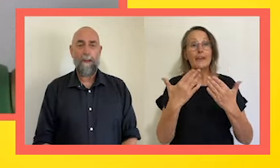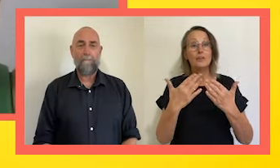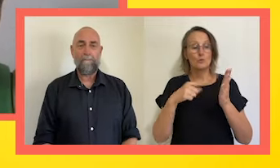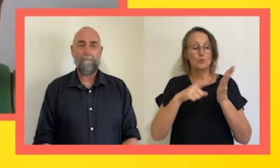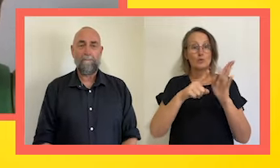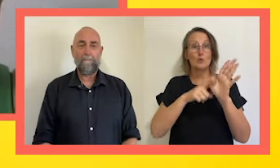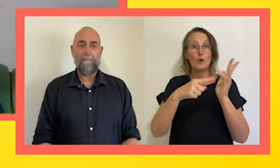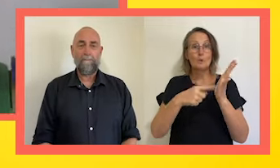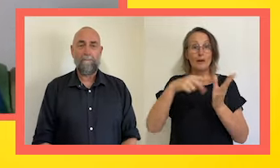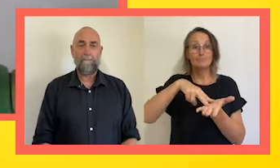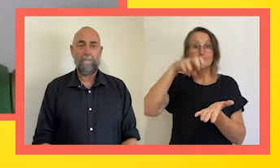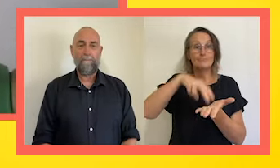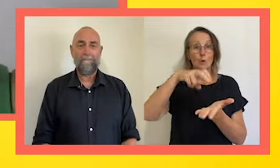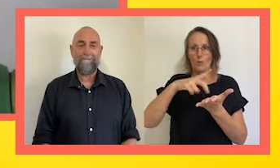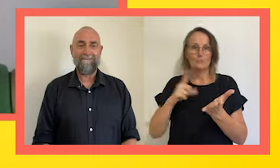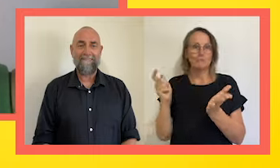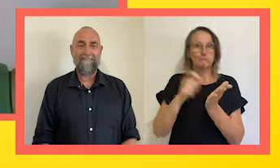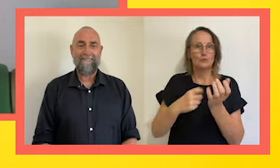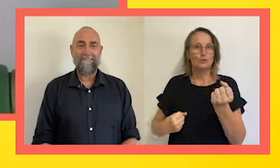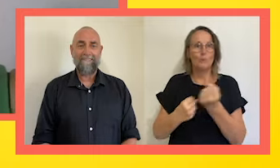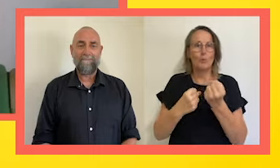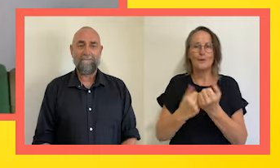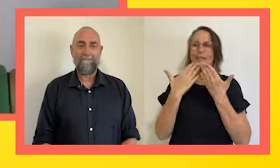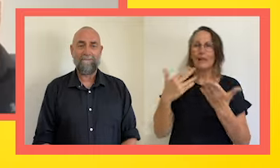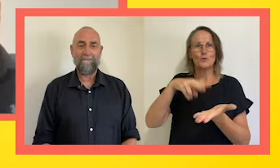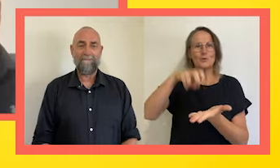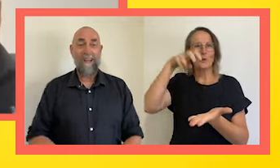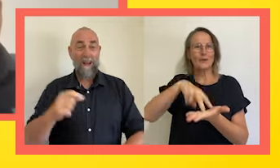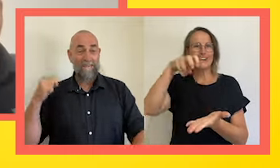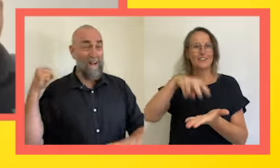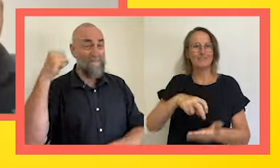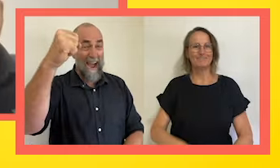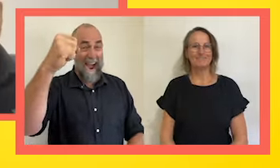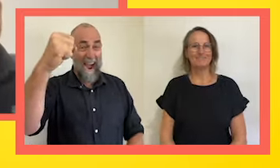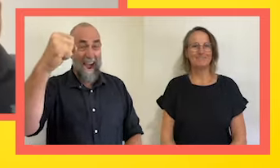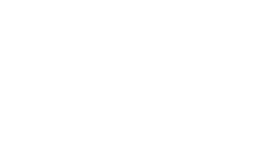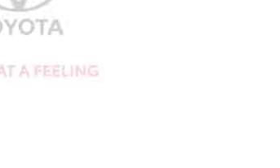this episode of You Little Ripper. Oh, what a feeling. Thanks, Toyota. You Little Ripper!